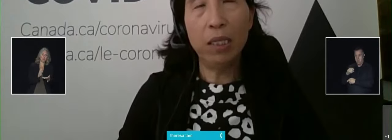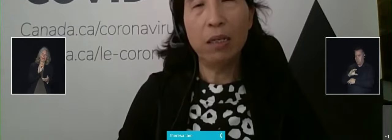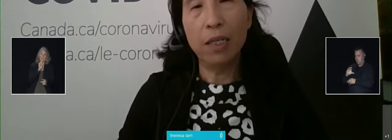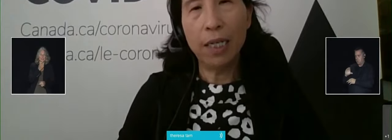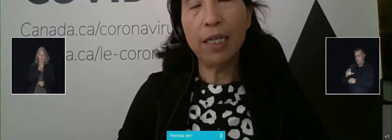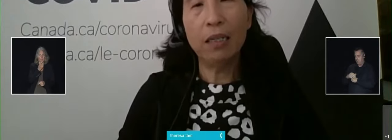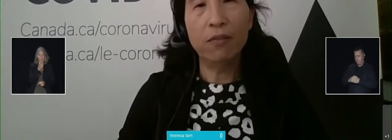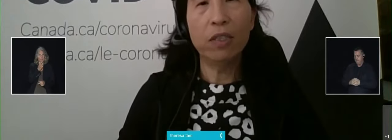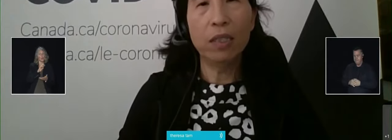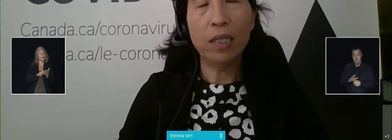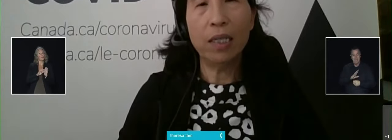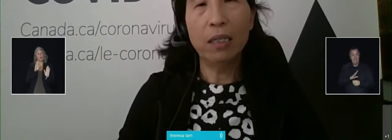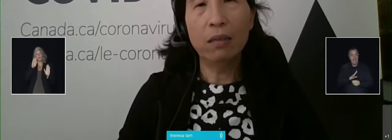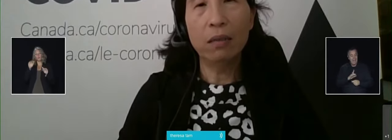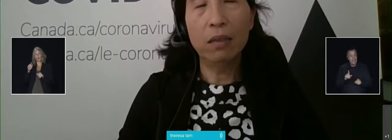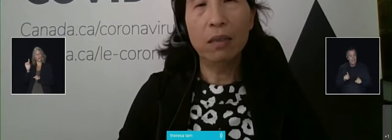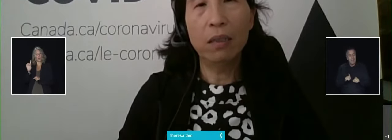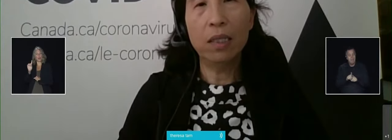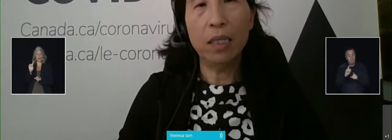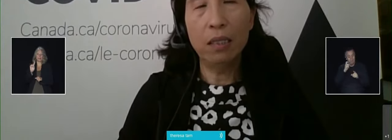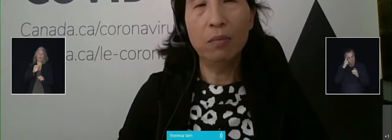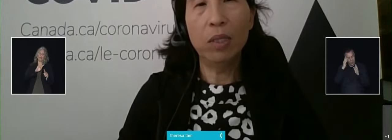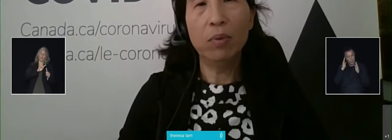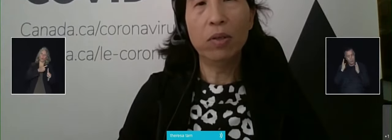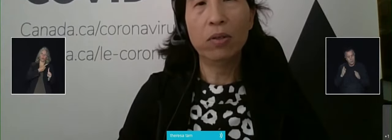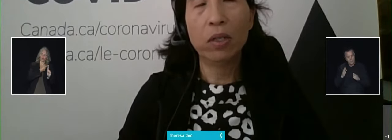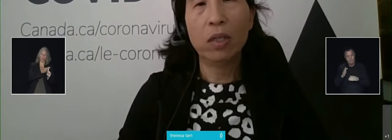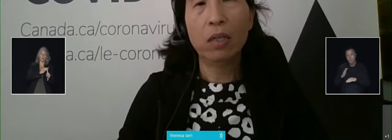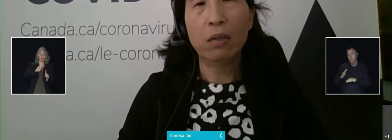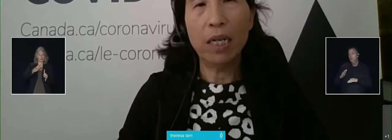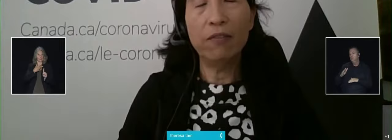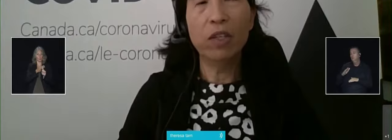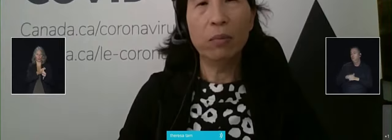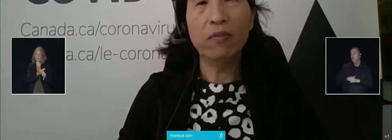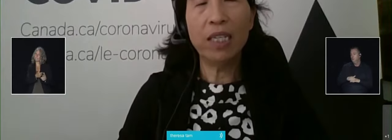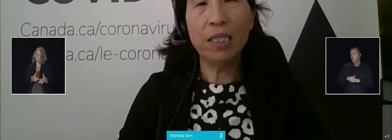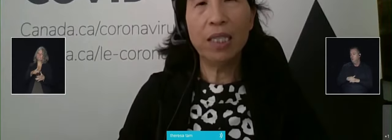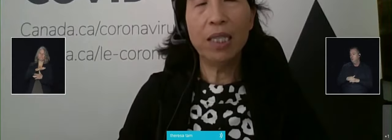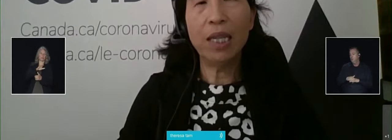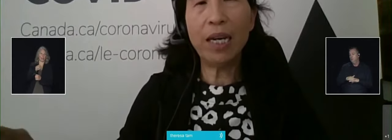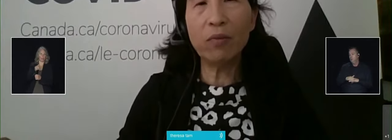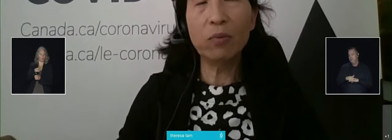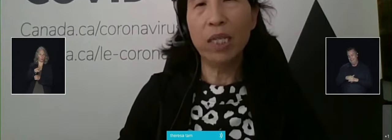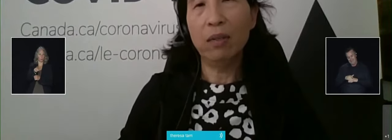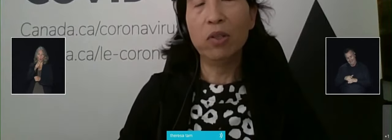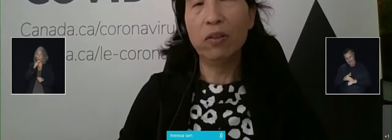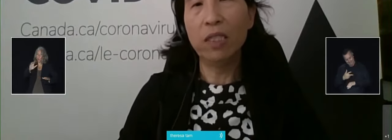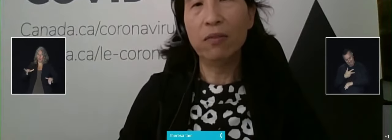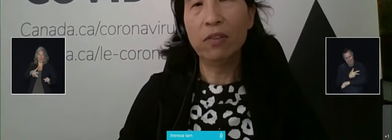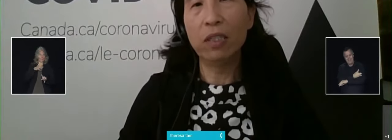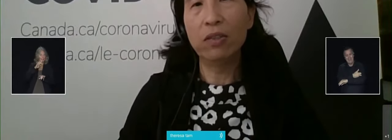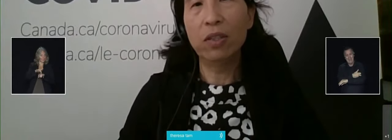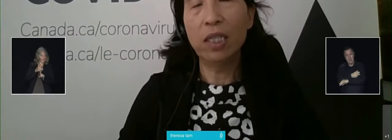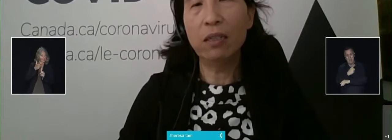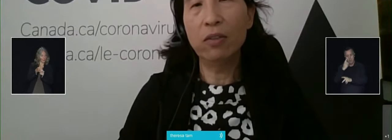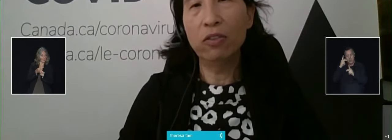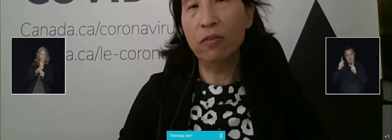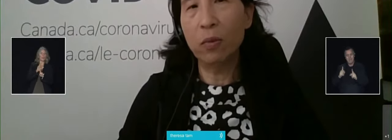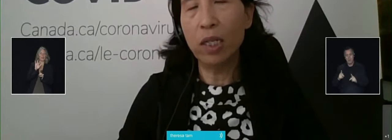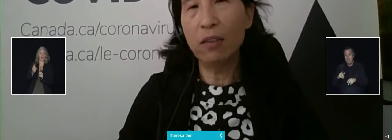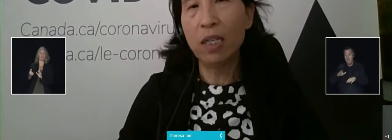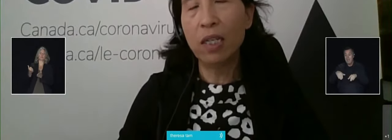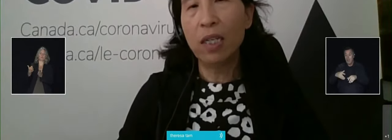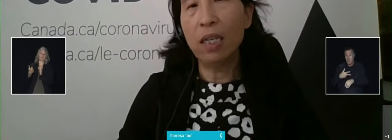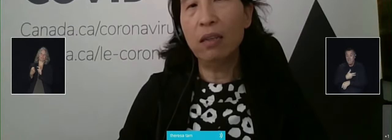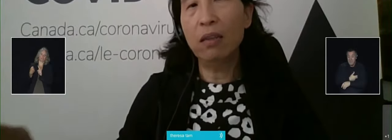must be on getting the first and second doses into people who have not been vaccinated. That will make more of a difference to adults